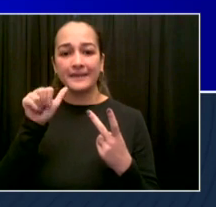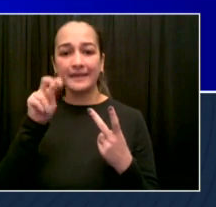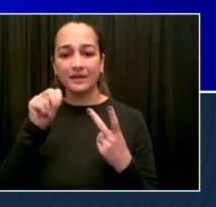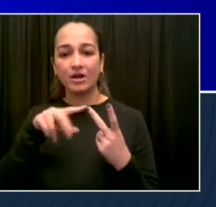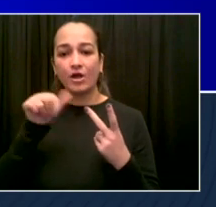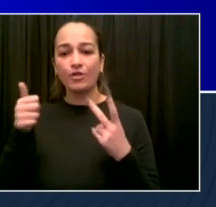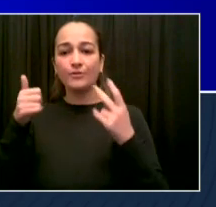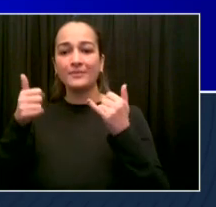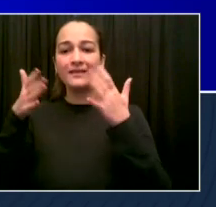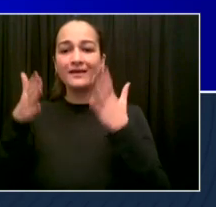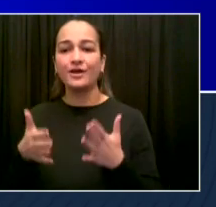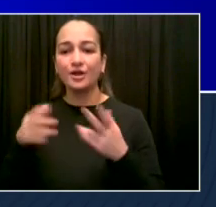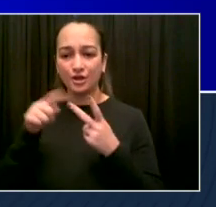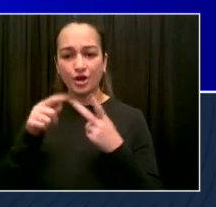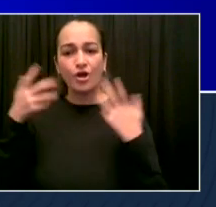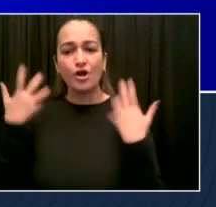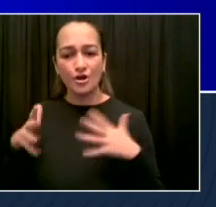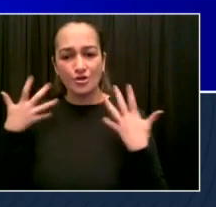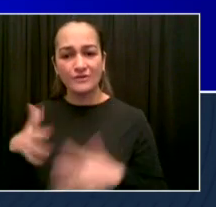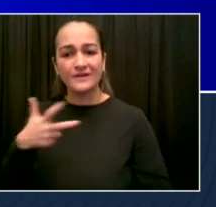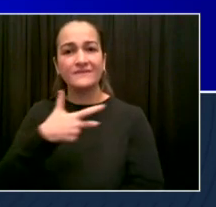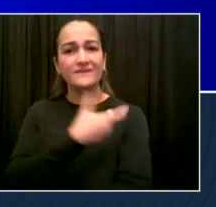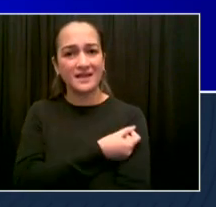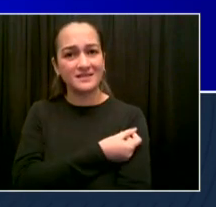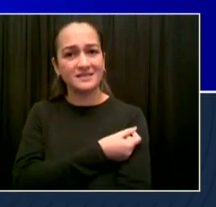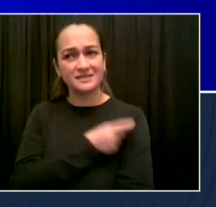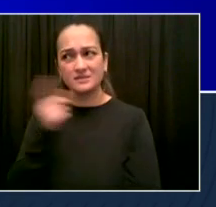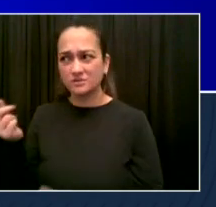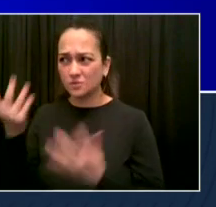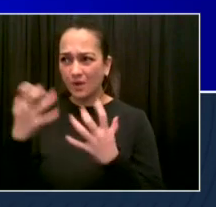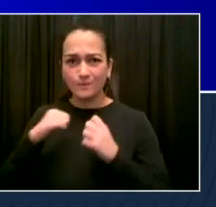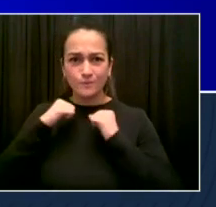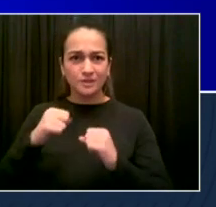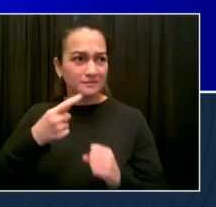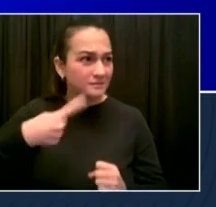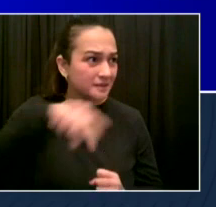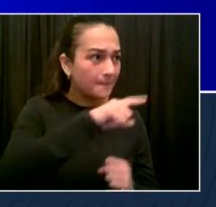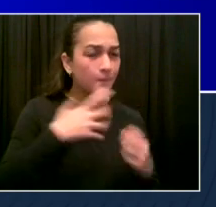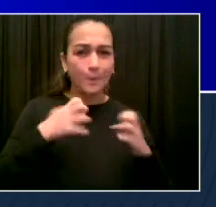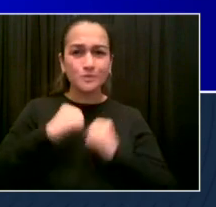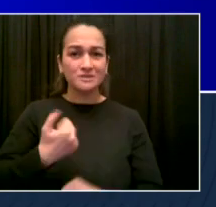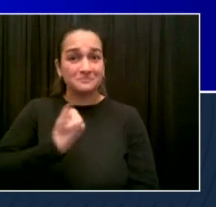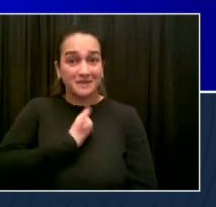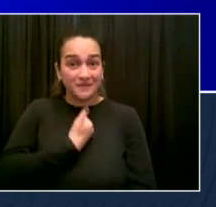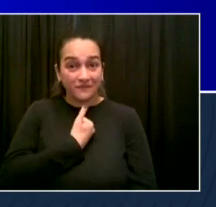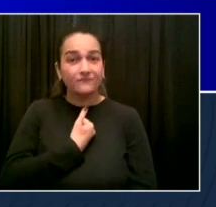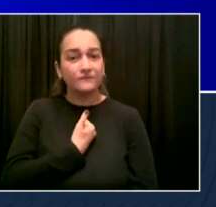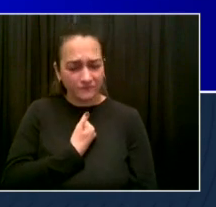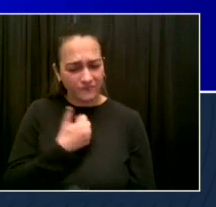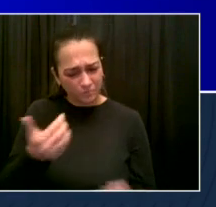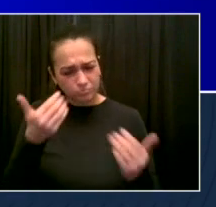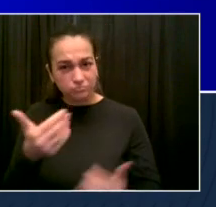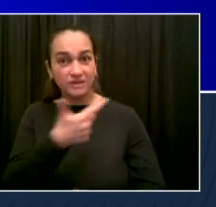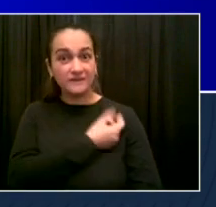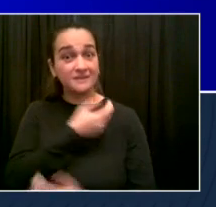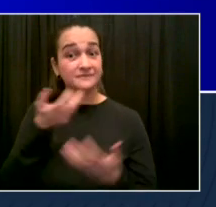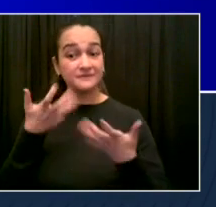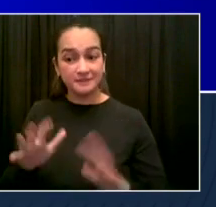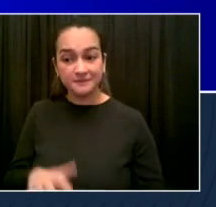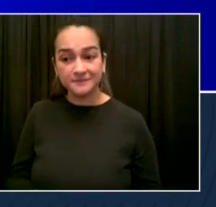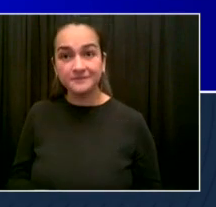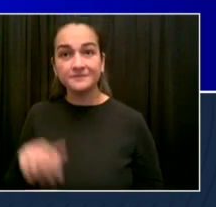protect myself and the people I love, I'm going to do it. That's why he got vaccinated. And literally one of the greatest of all time, New York City's own